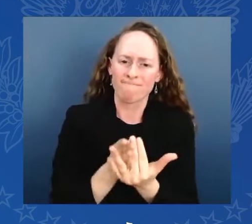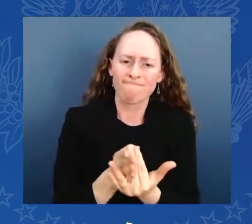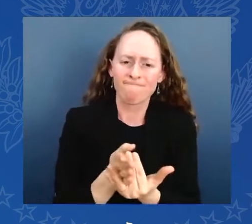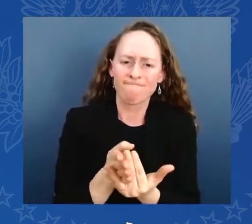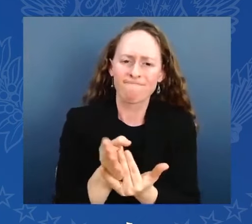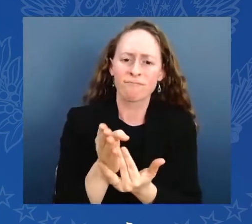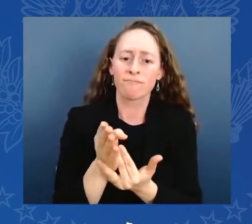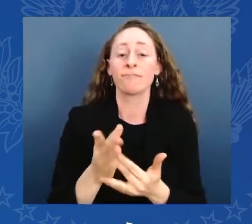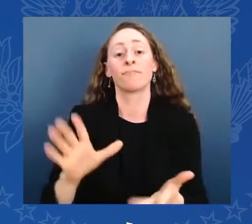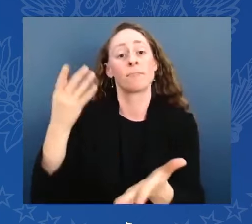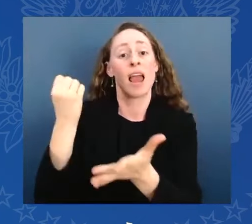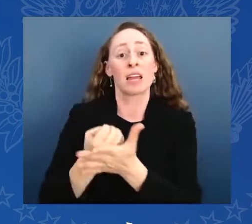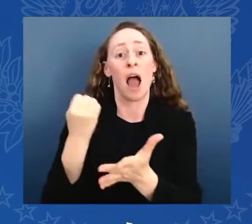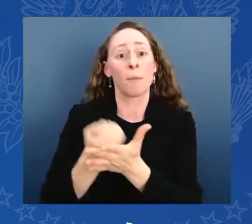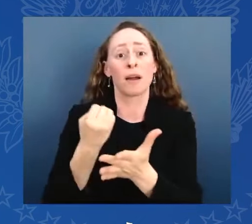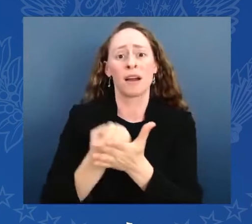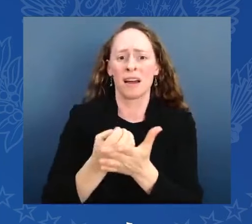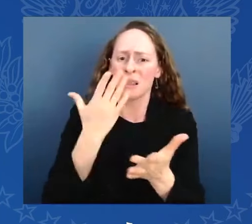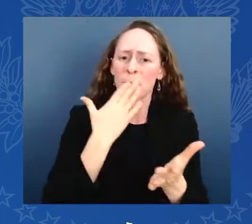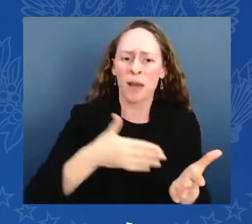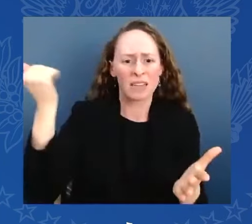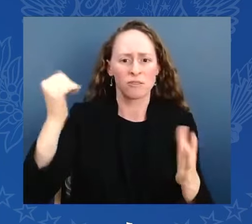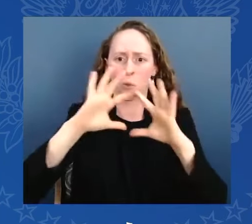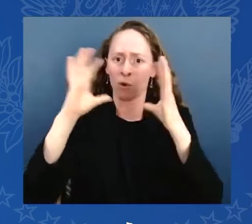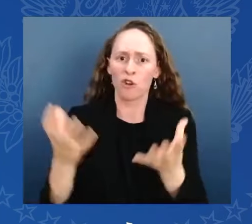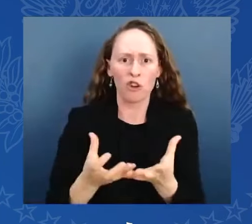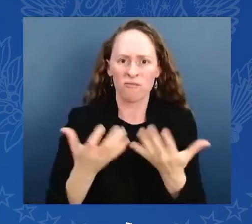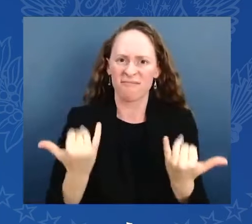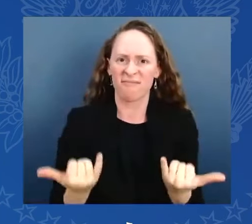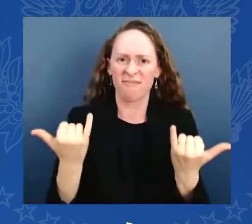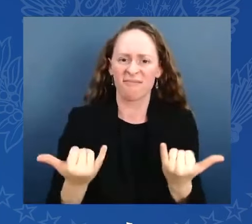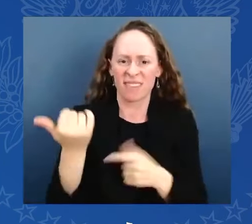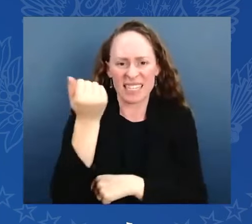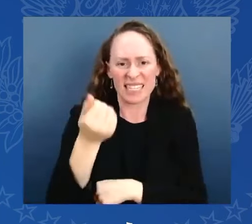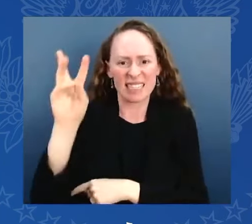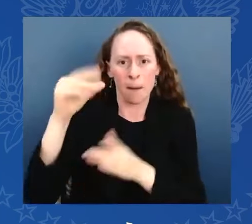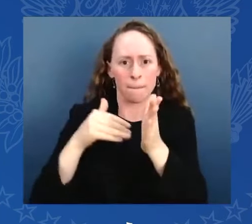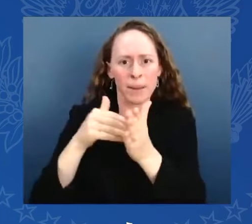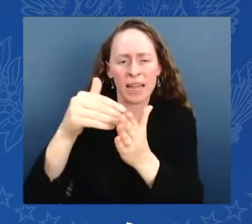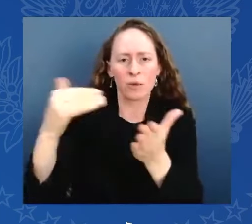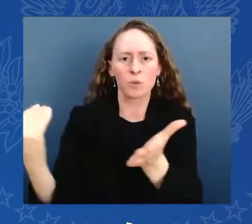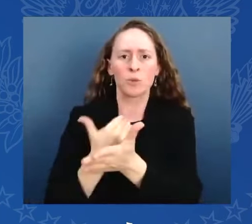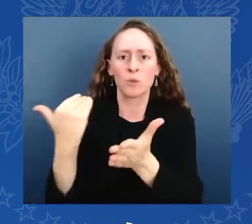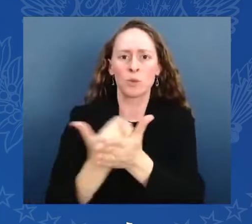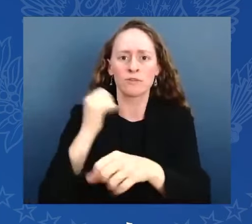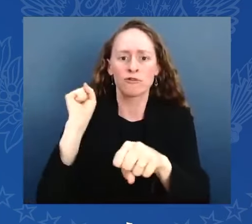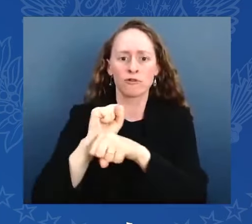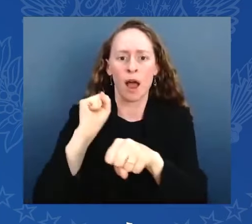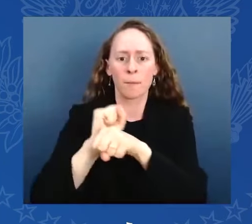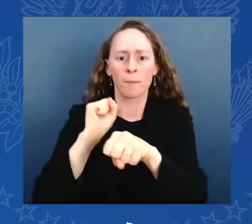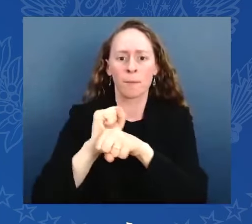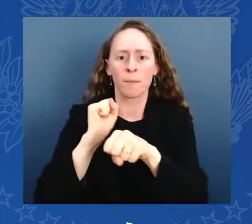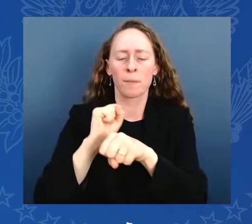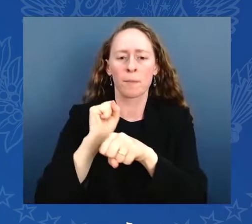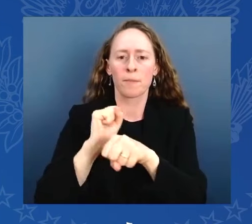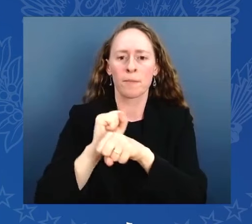16 million new jobs at record. Wages are up. Inflation continues to come down. The racial wealth gap is